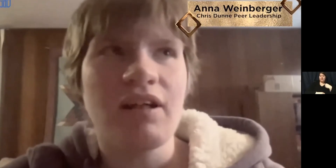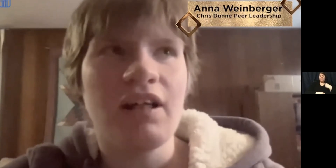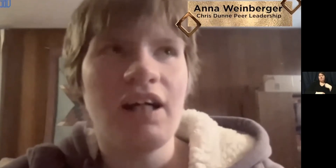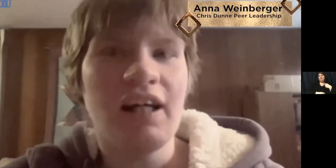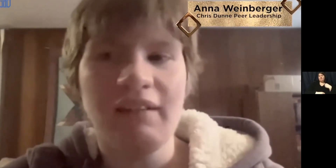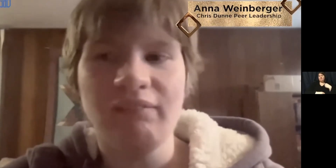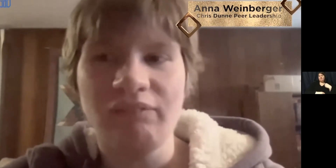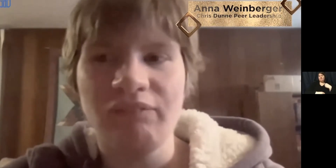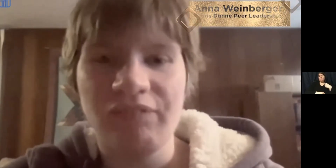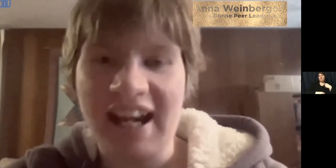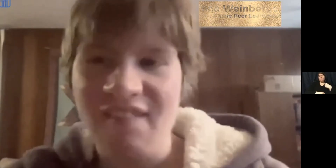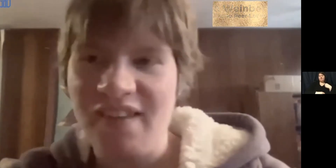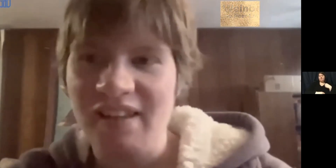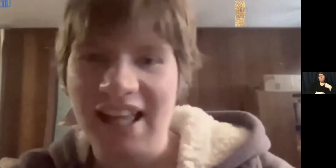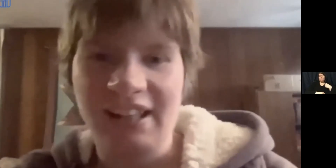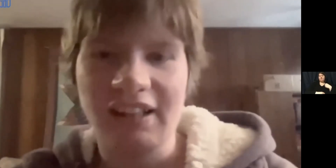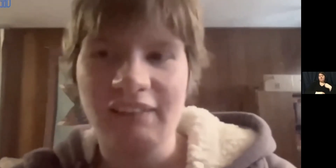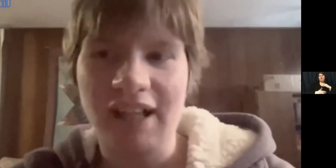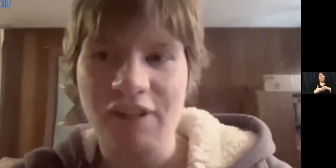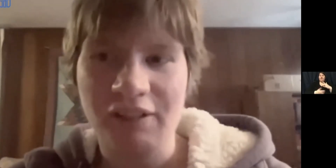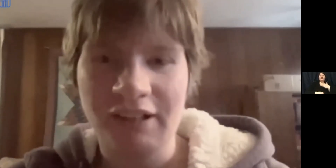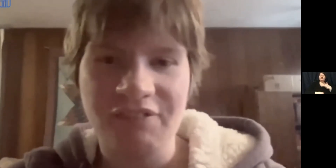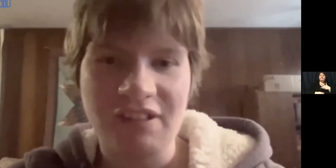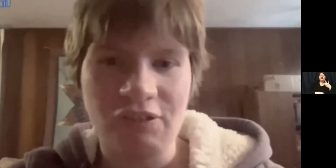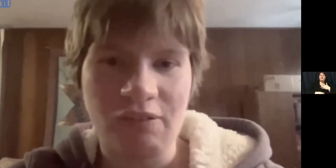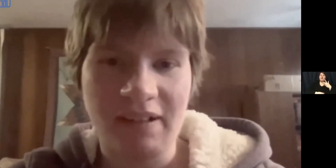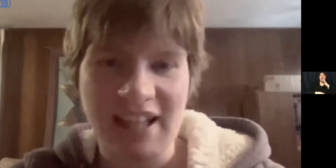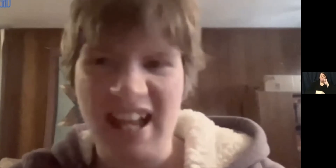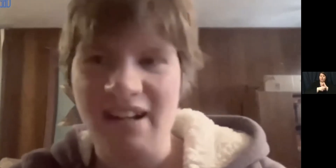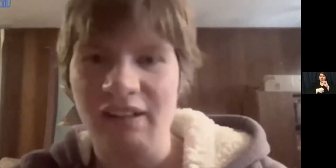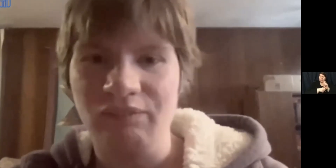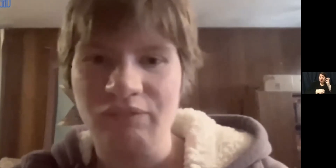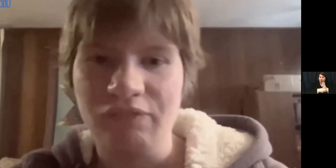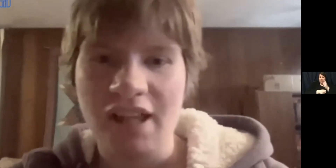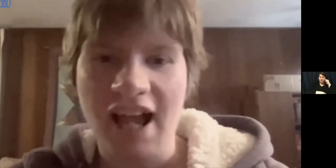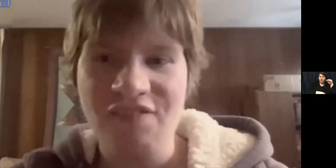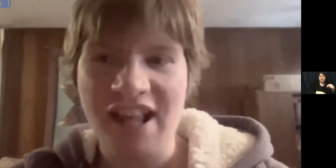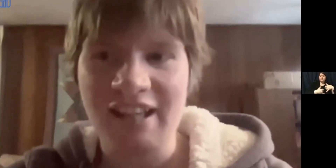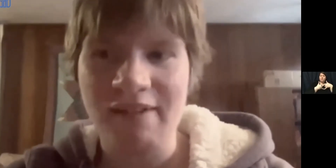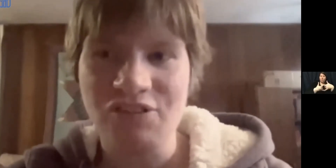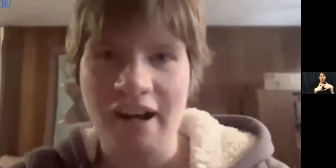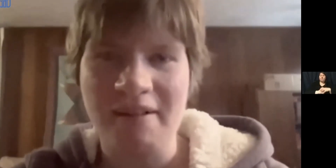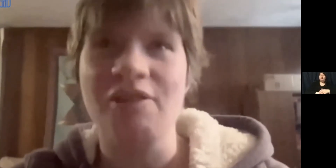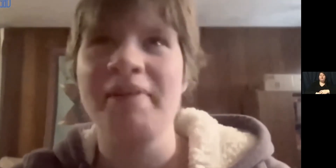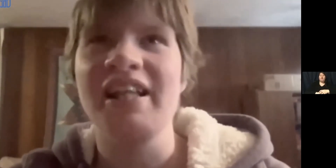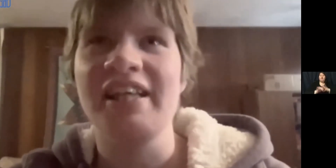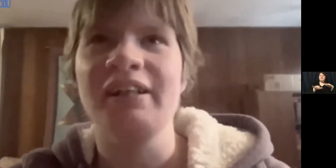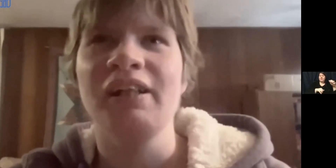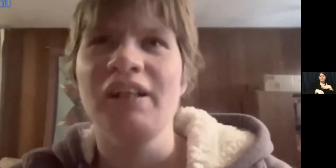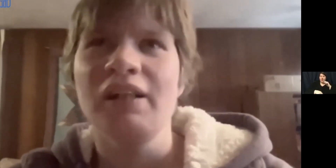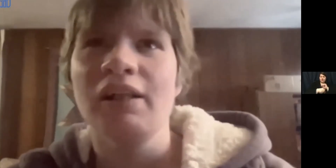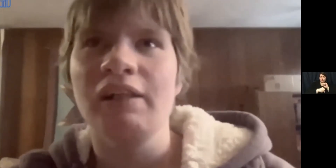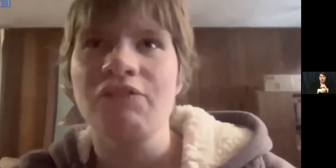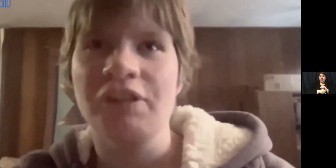that I feel like I've worked hard for this award, that I've taken my job as a peer